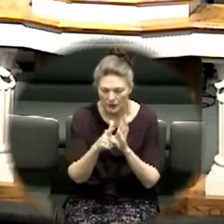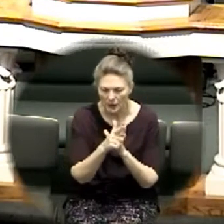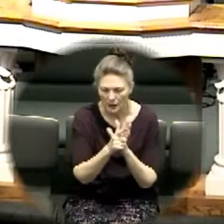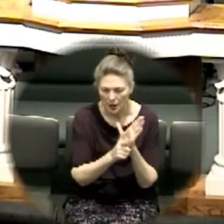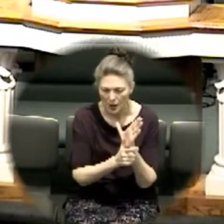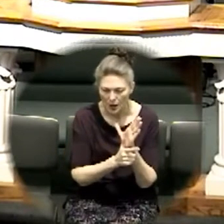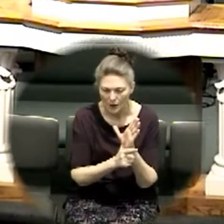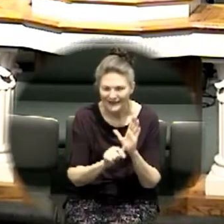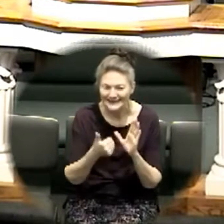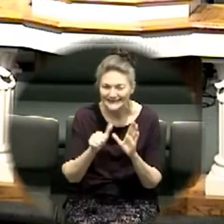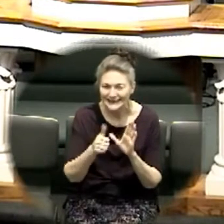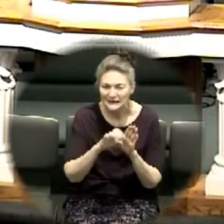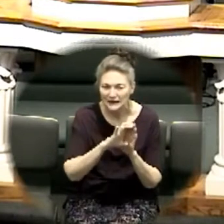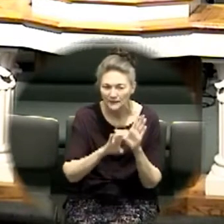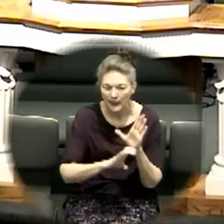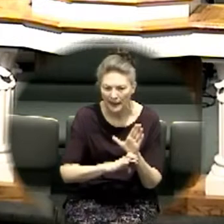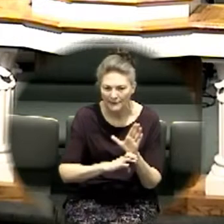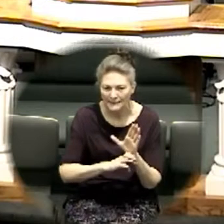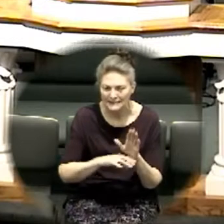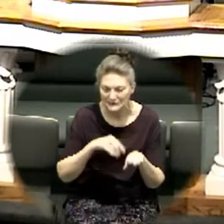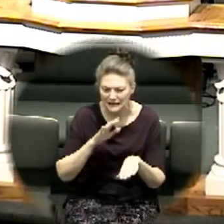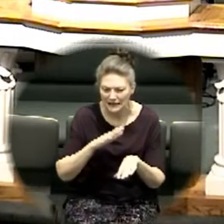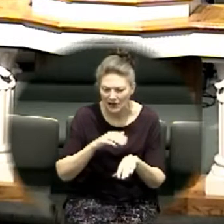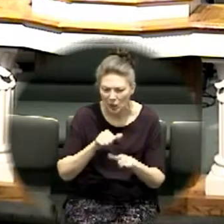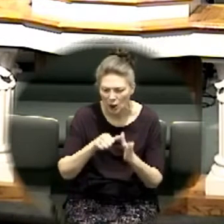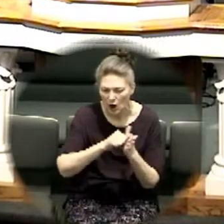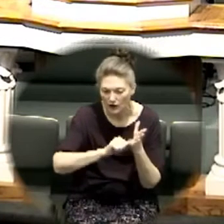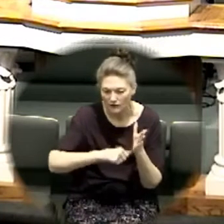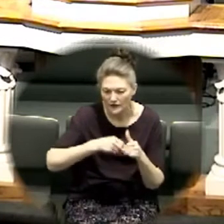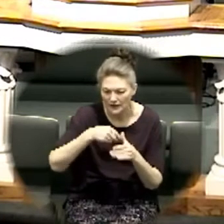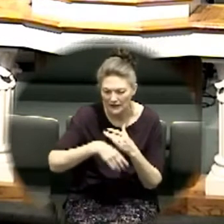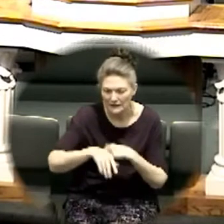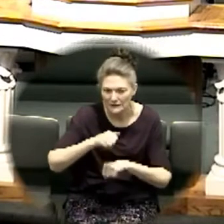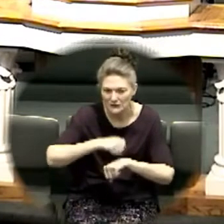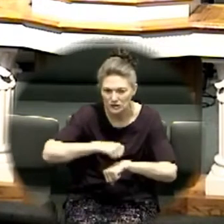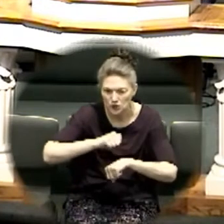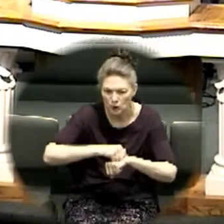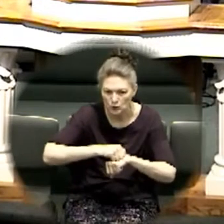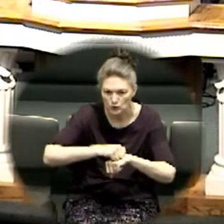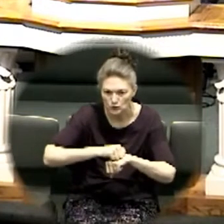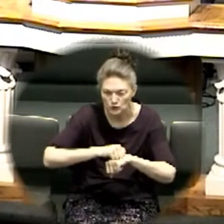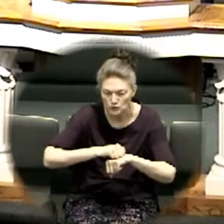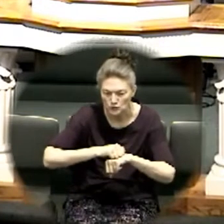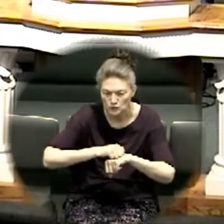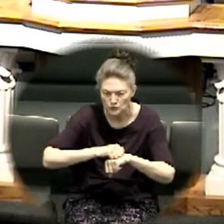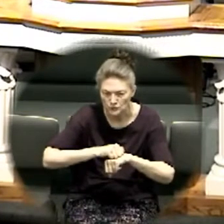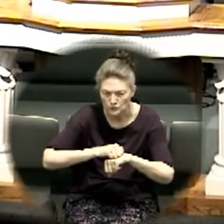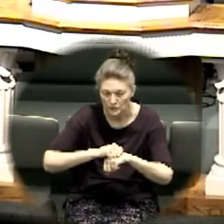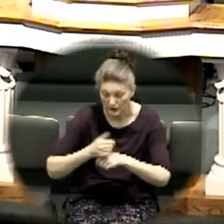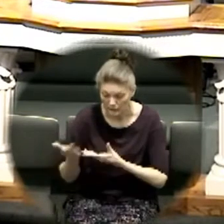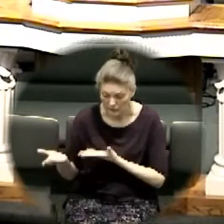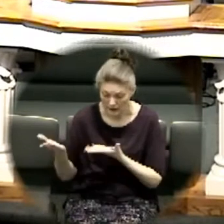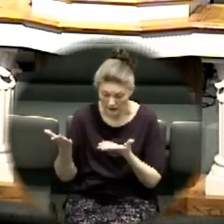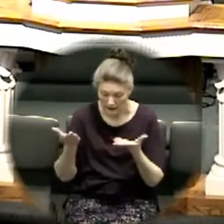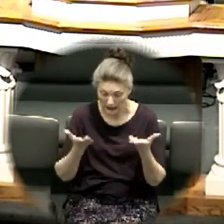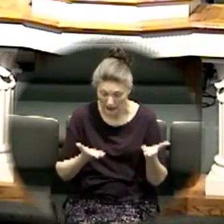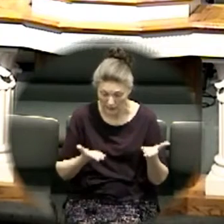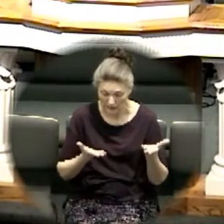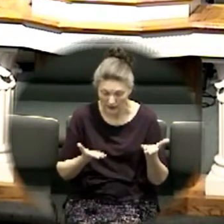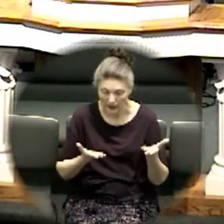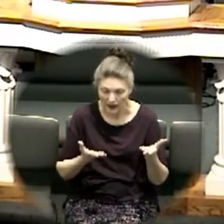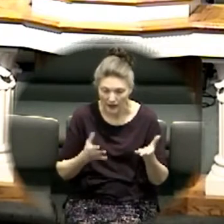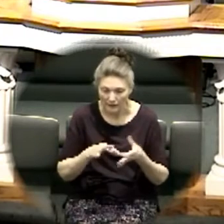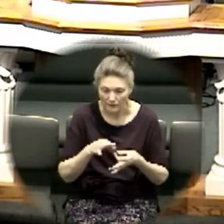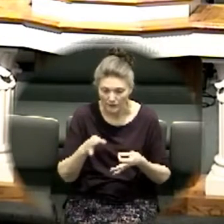ten commandments so they were carrying the presence they were carrying the word they were carrying